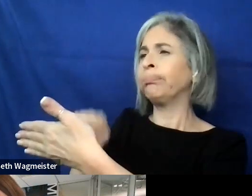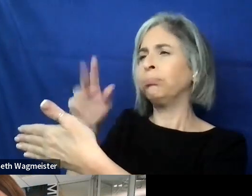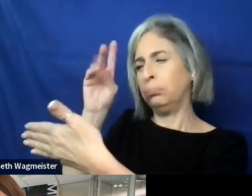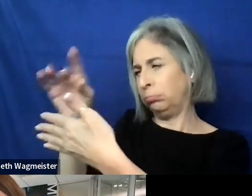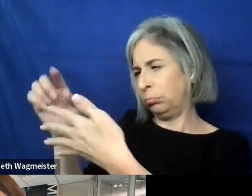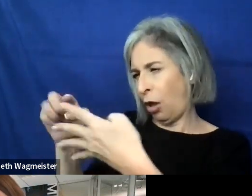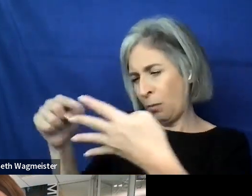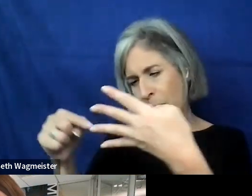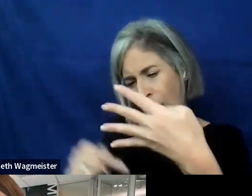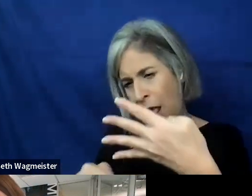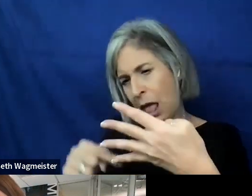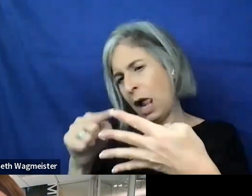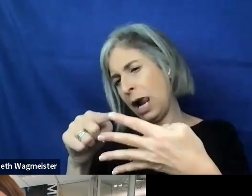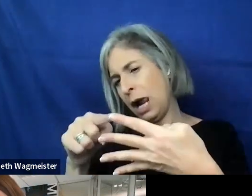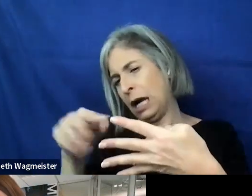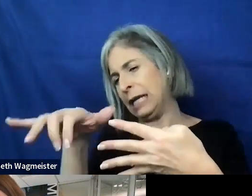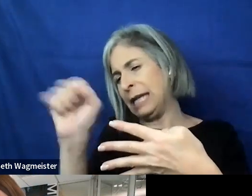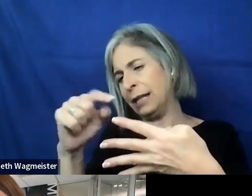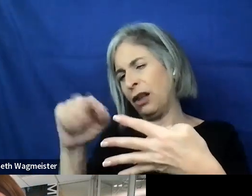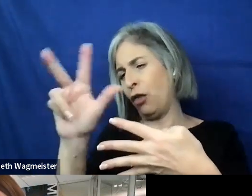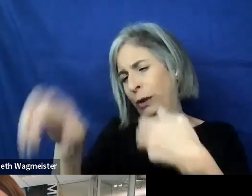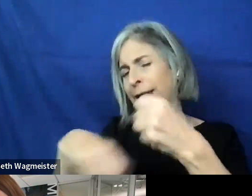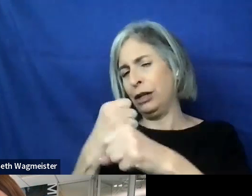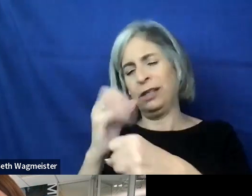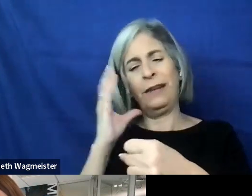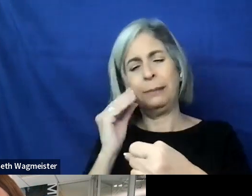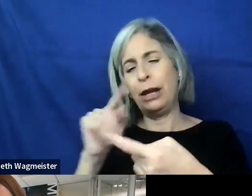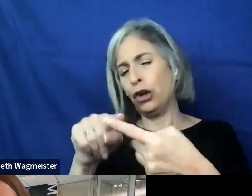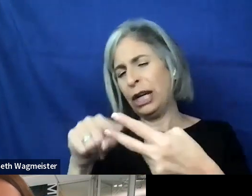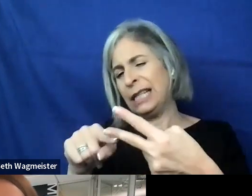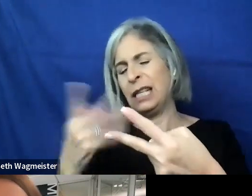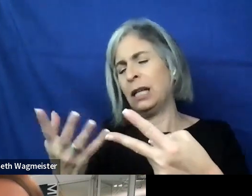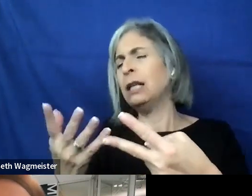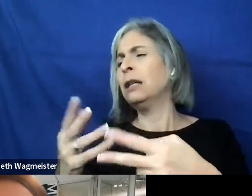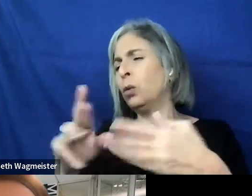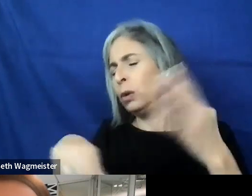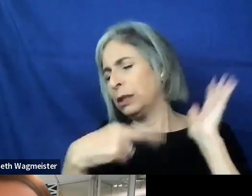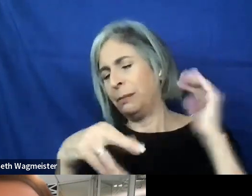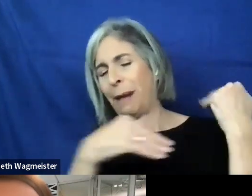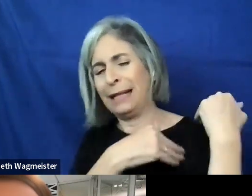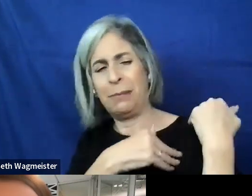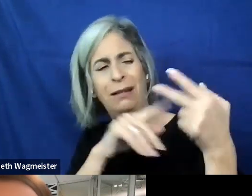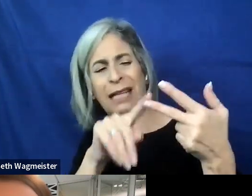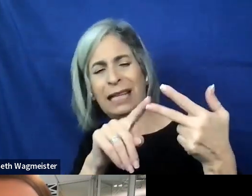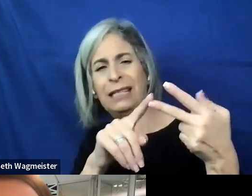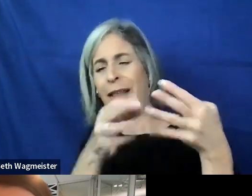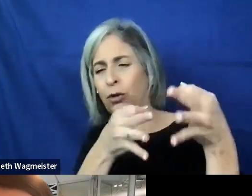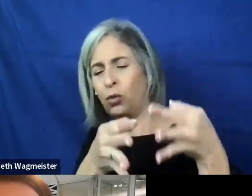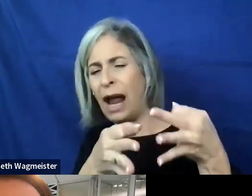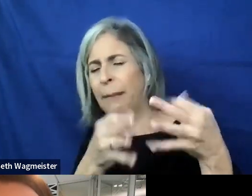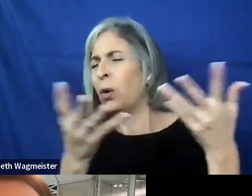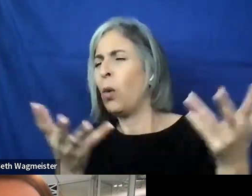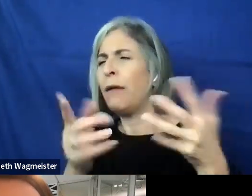submitted that, yes, they have at least three years of experience, what types of responsibilities, if they were just describing their